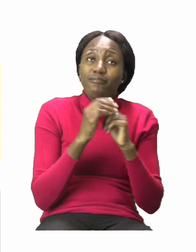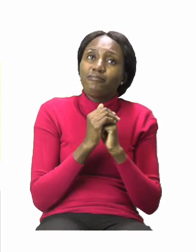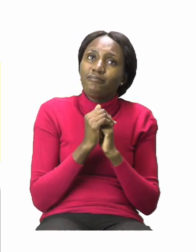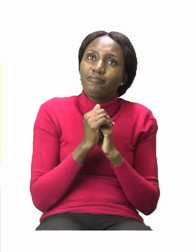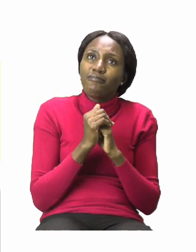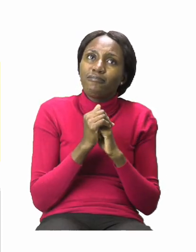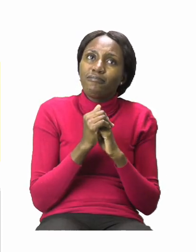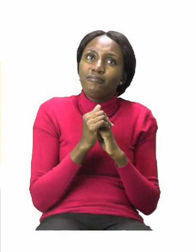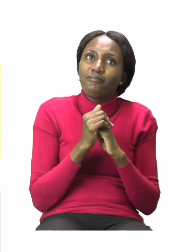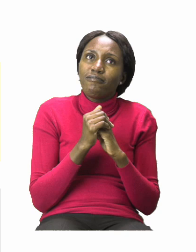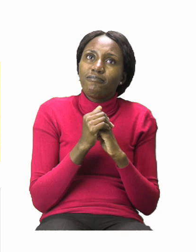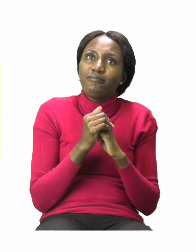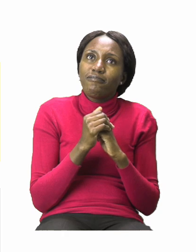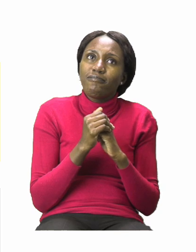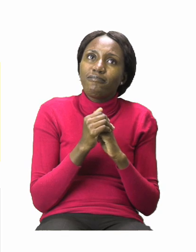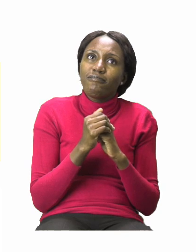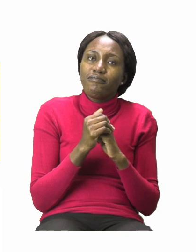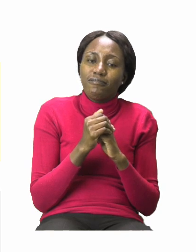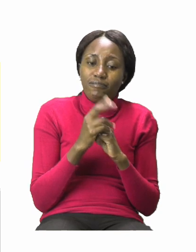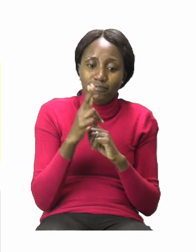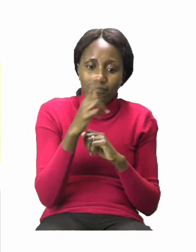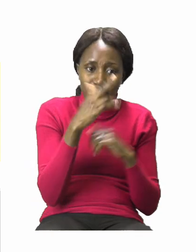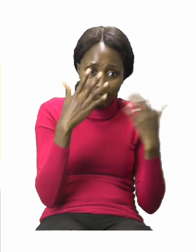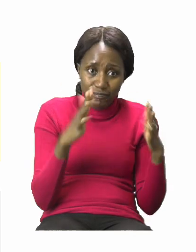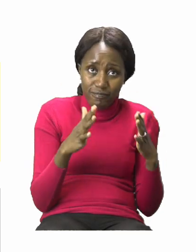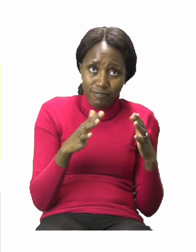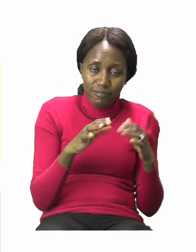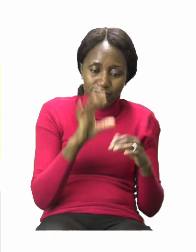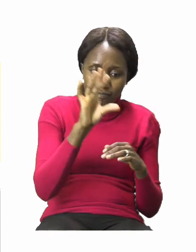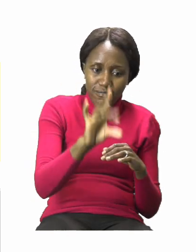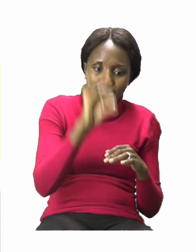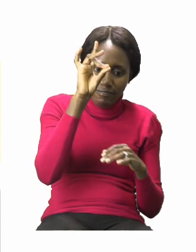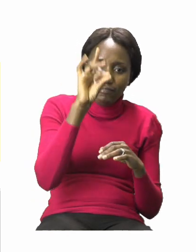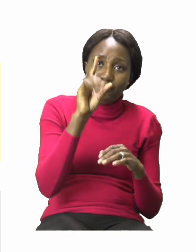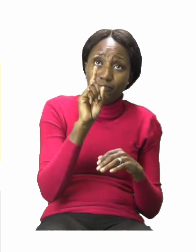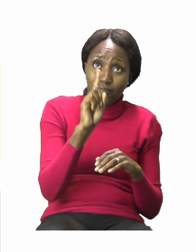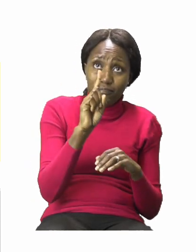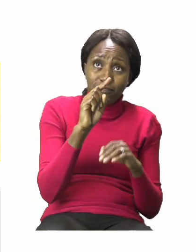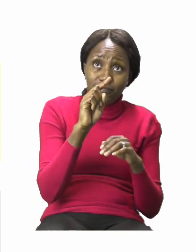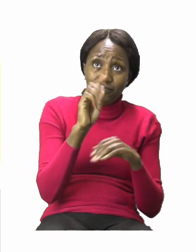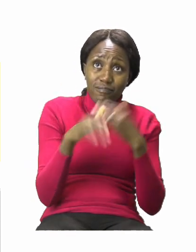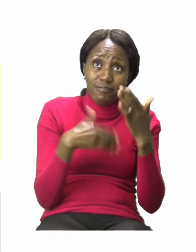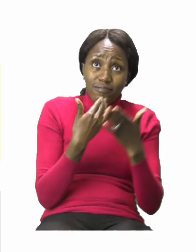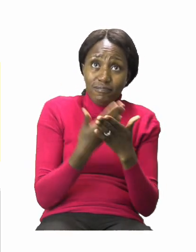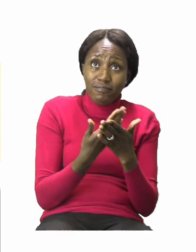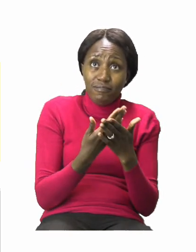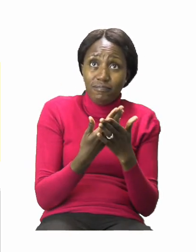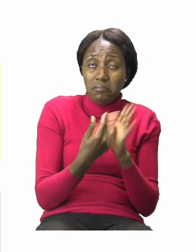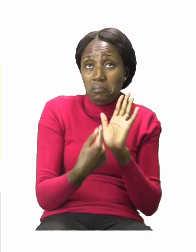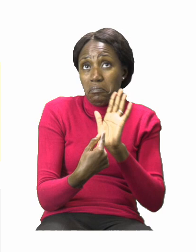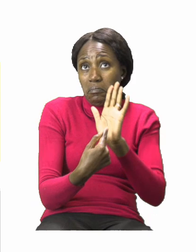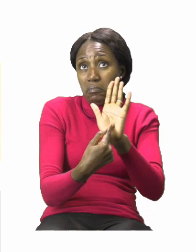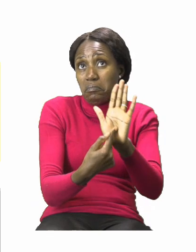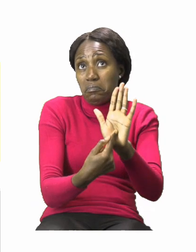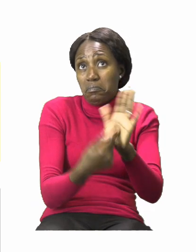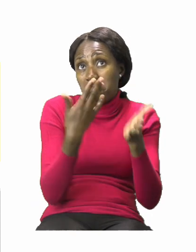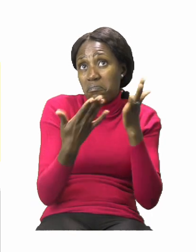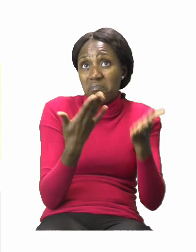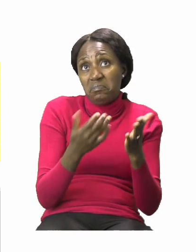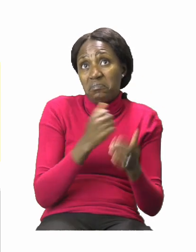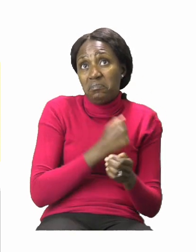You are going to pick up a card, then you show the others. This can be your parents